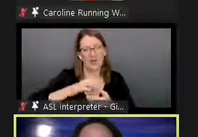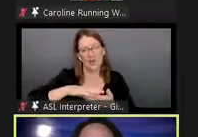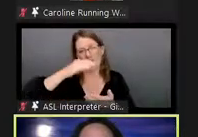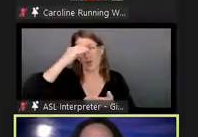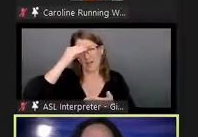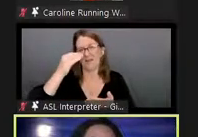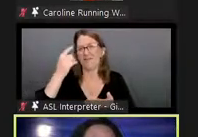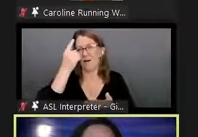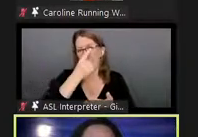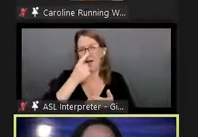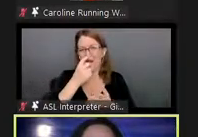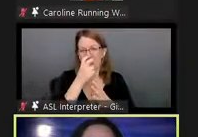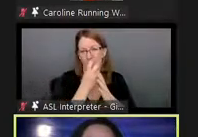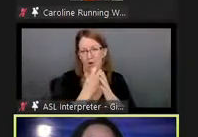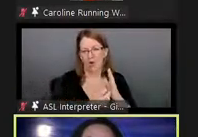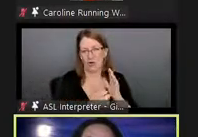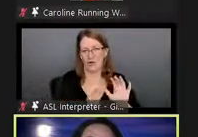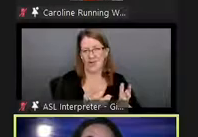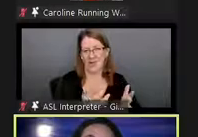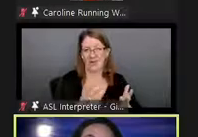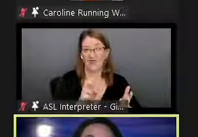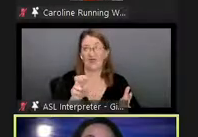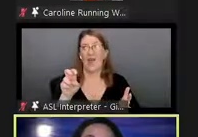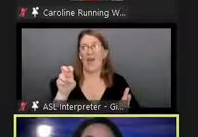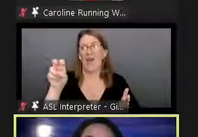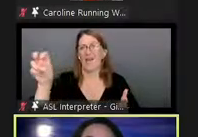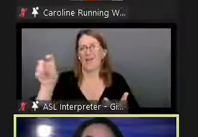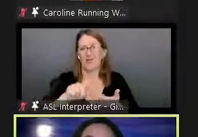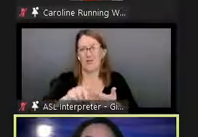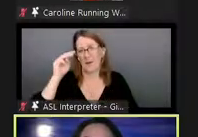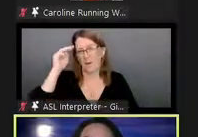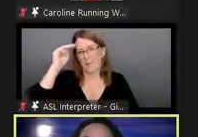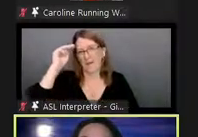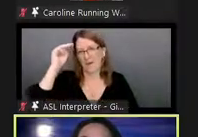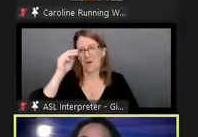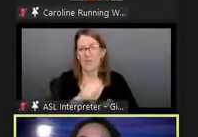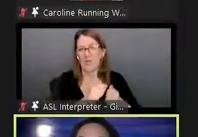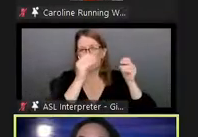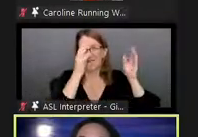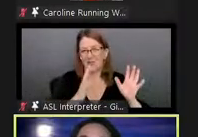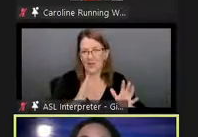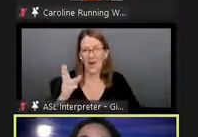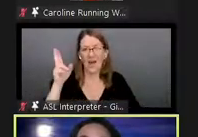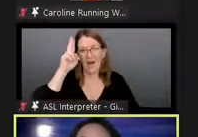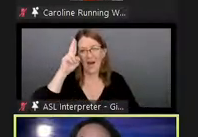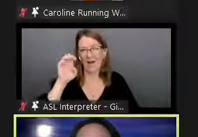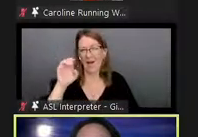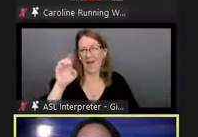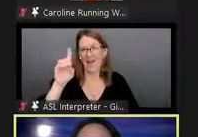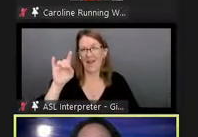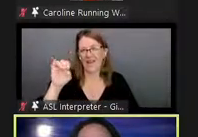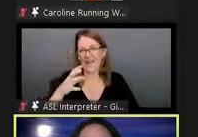class we took a trip to maui with our teachers and two manaleo uncle eddie and tutuhale and